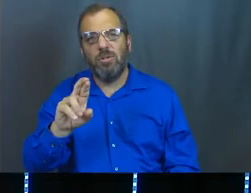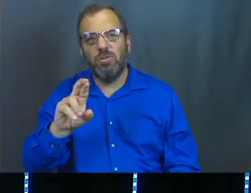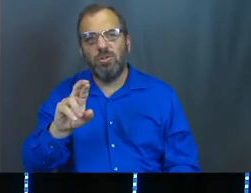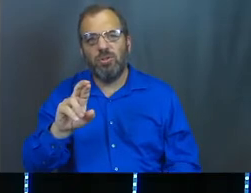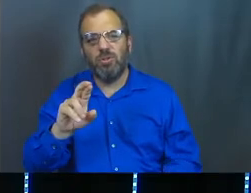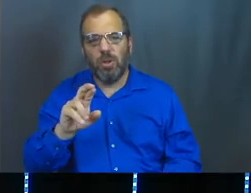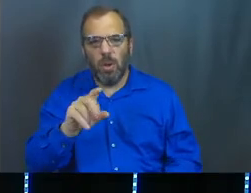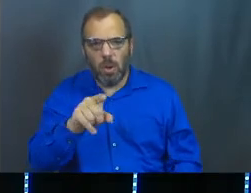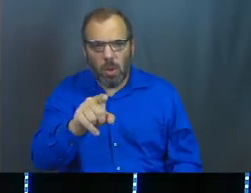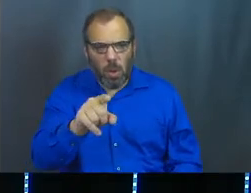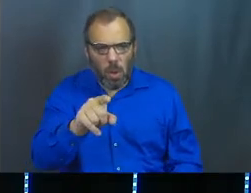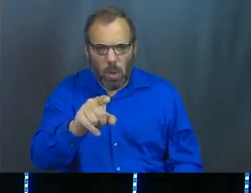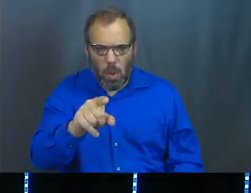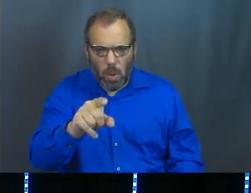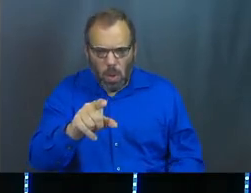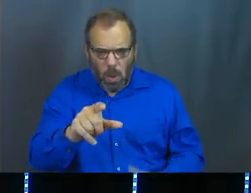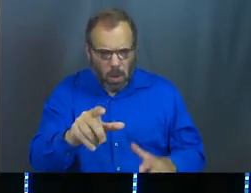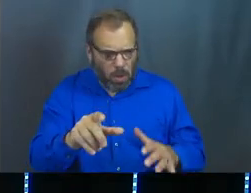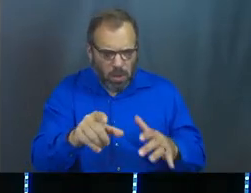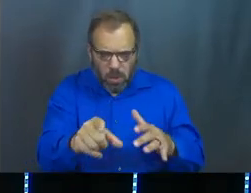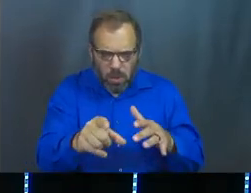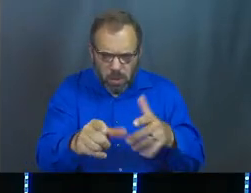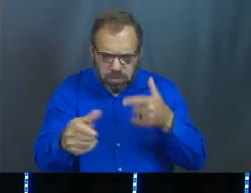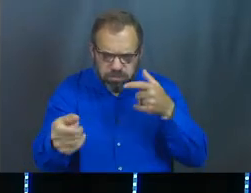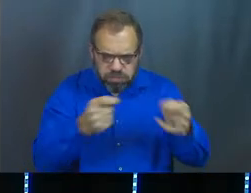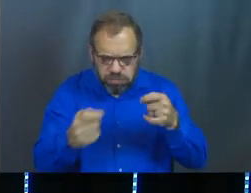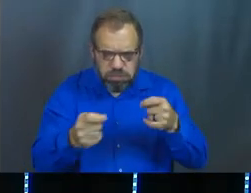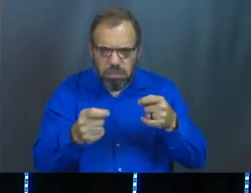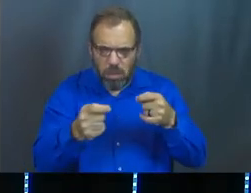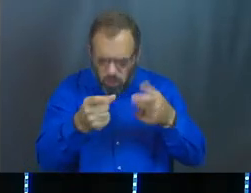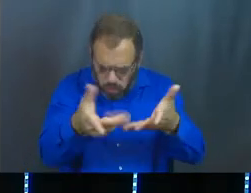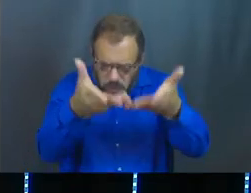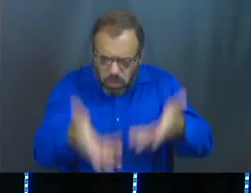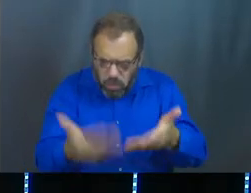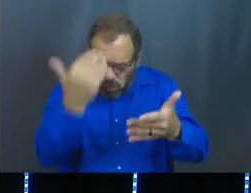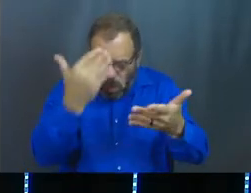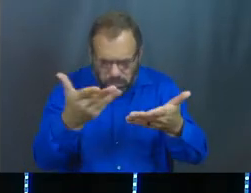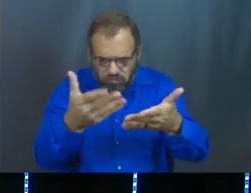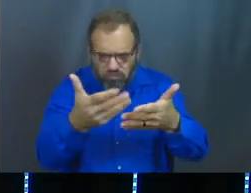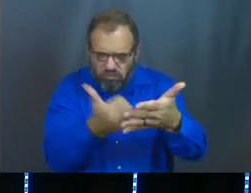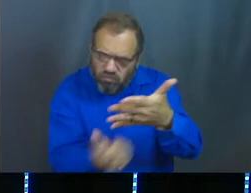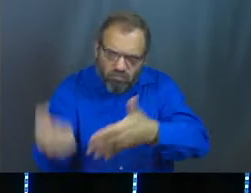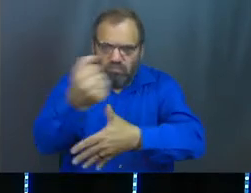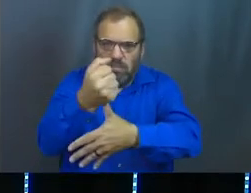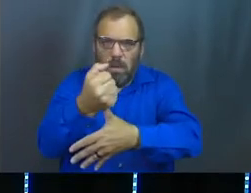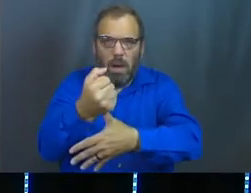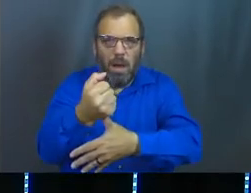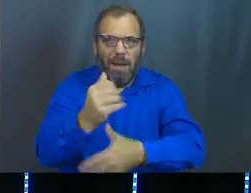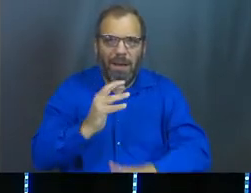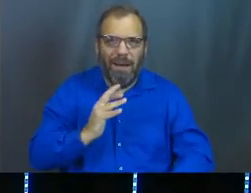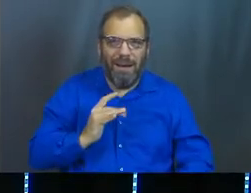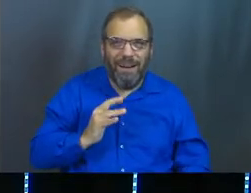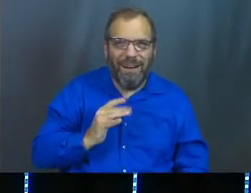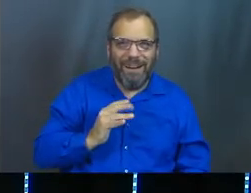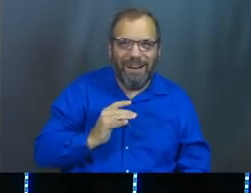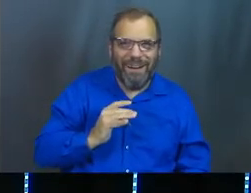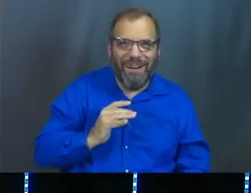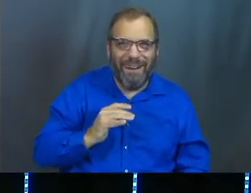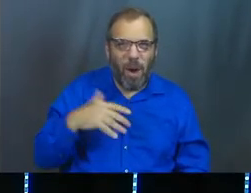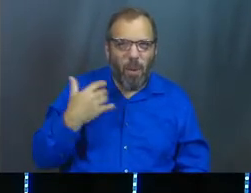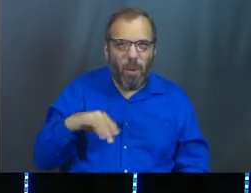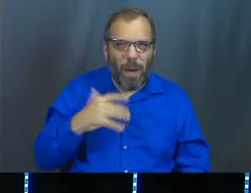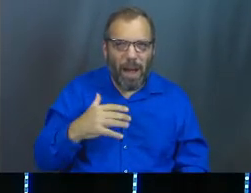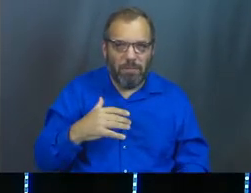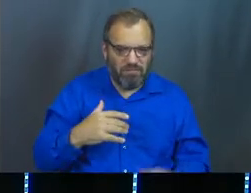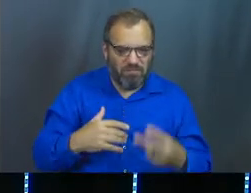says, you ought to find somebody. And Pharaoh says, how about you? Which is super cool. It's